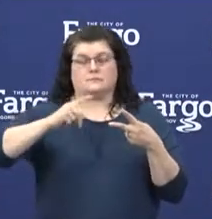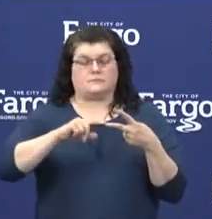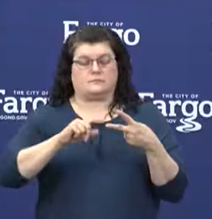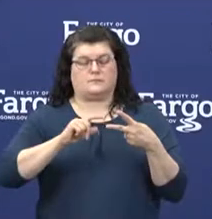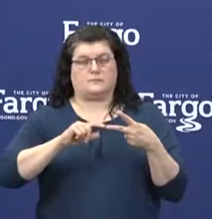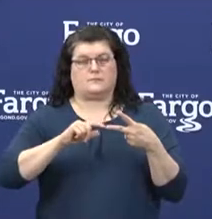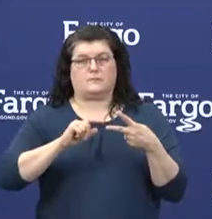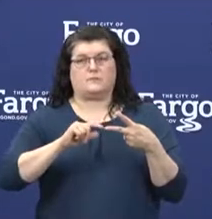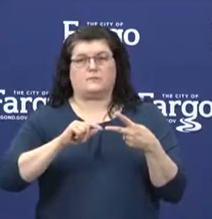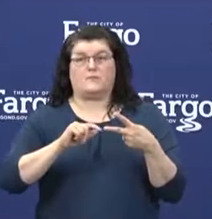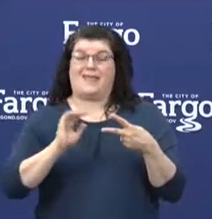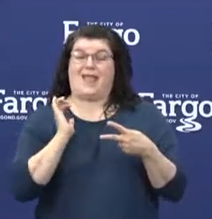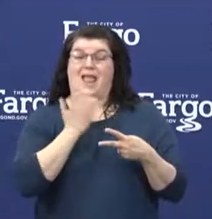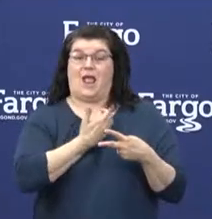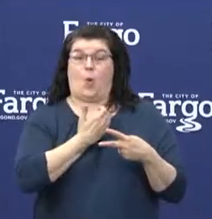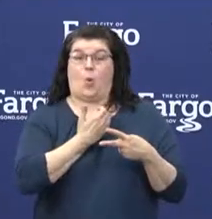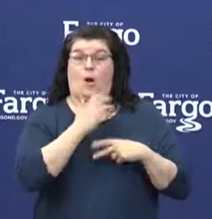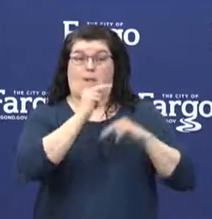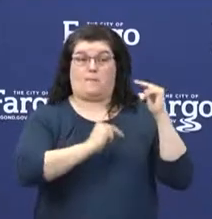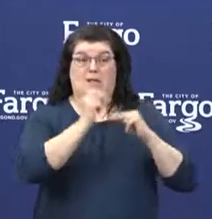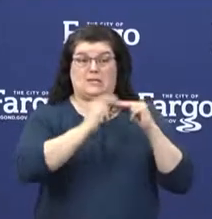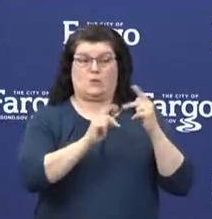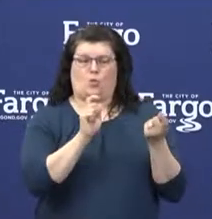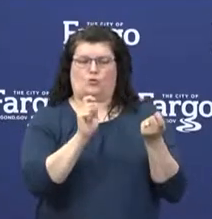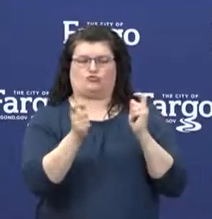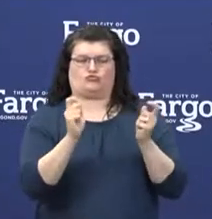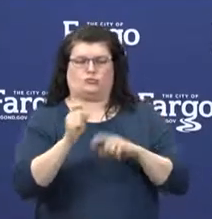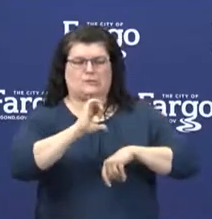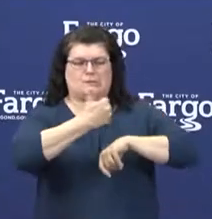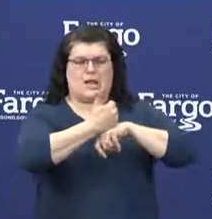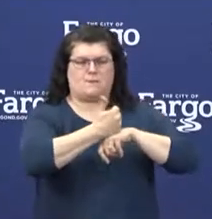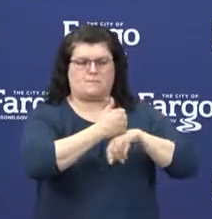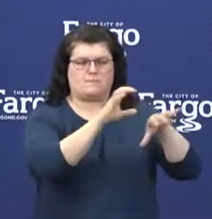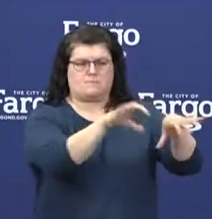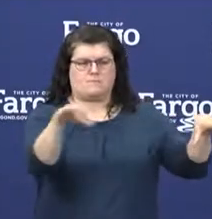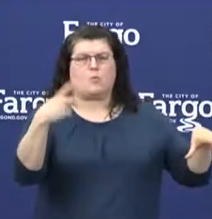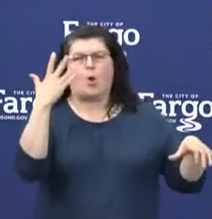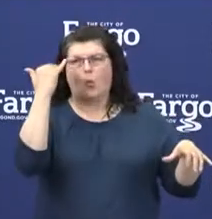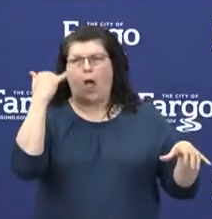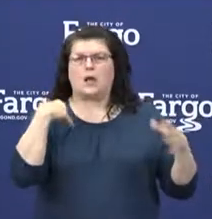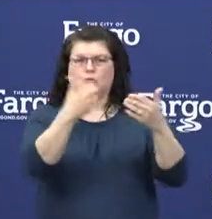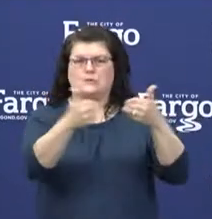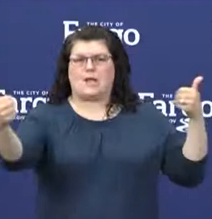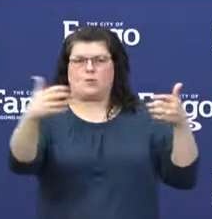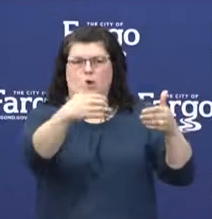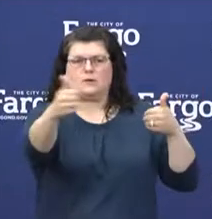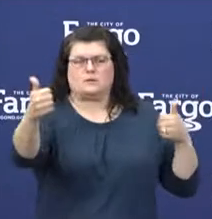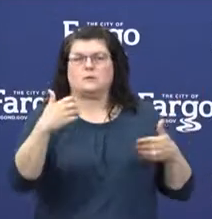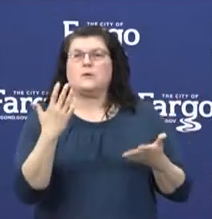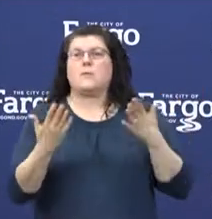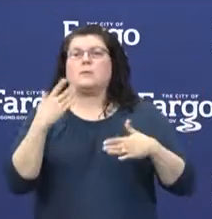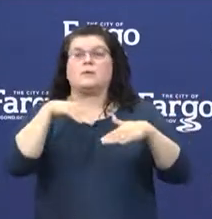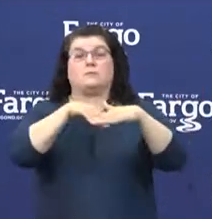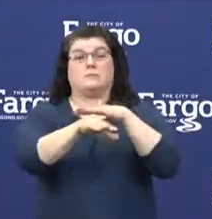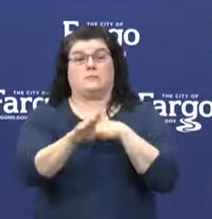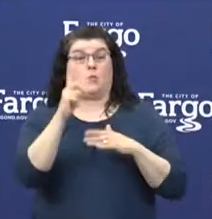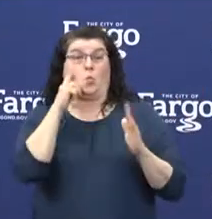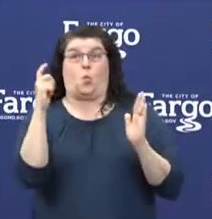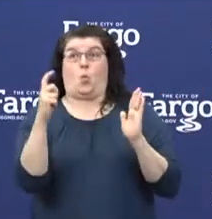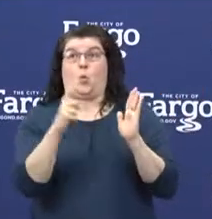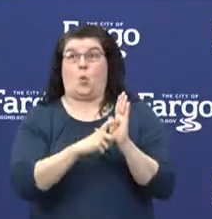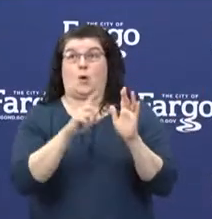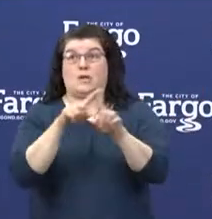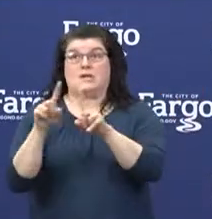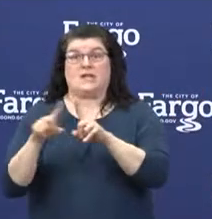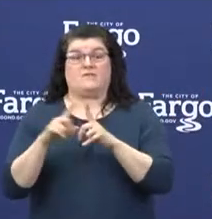physical spaces to better provide for that social separation. For example, you probably noticed if you've been in to a lot